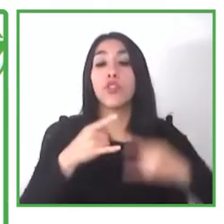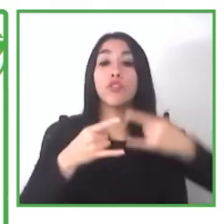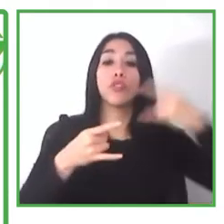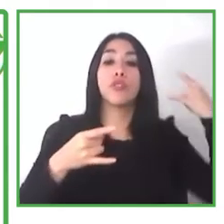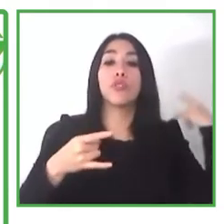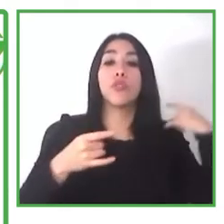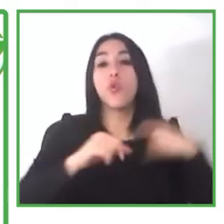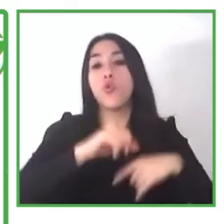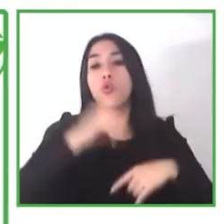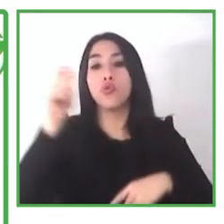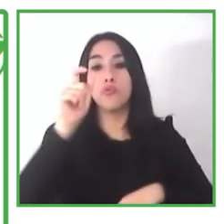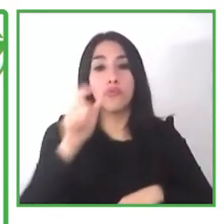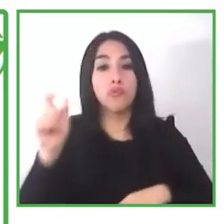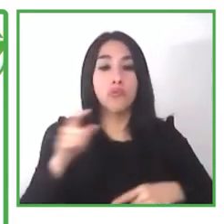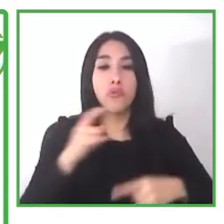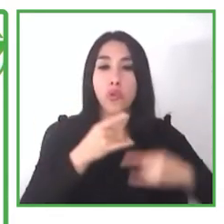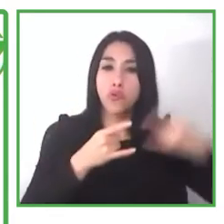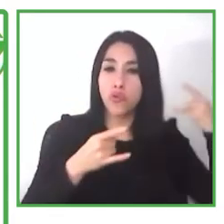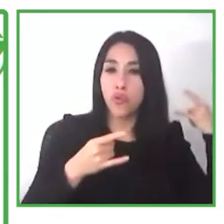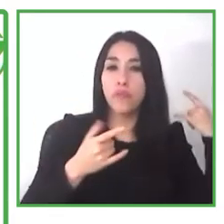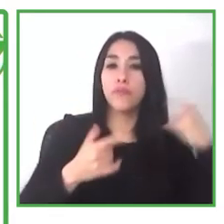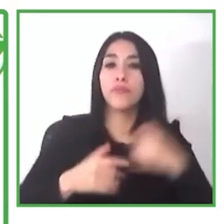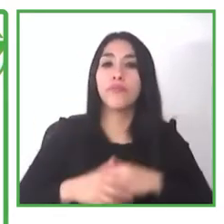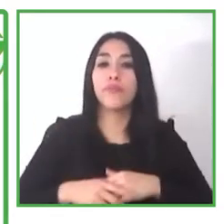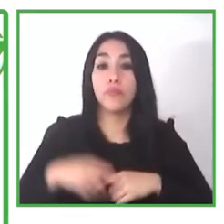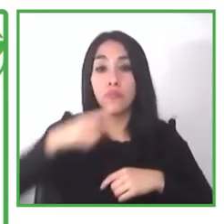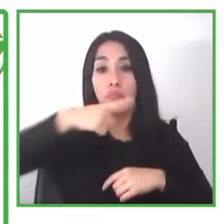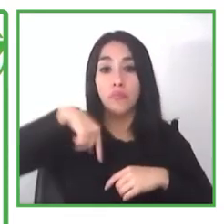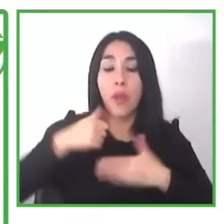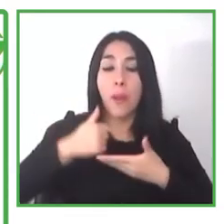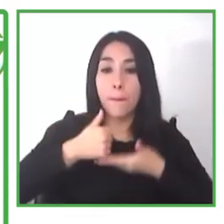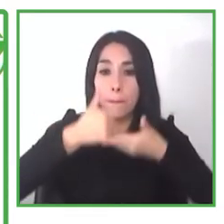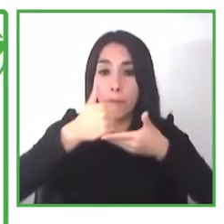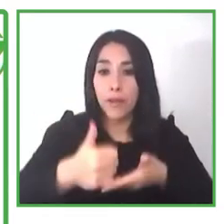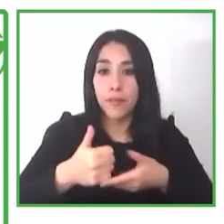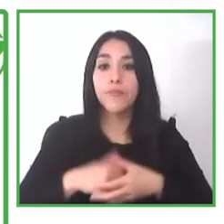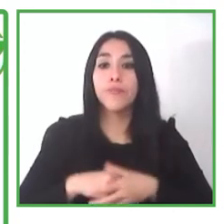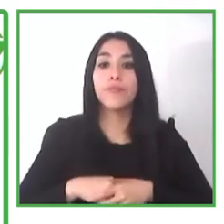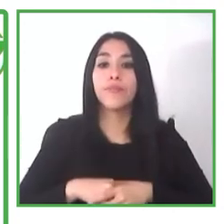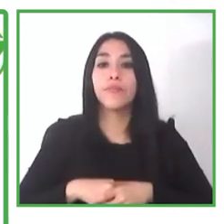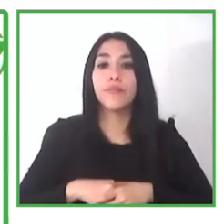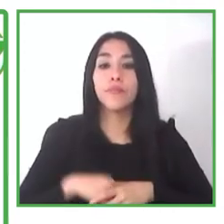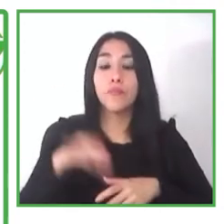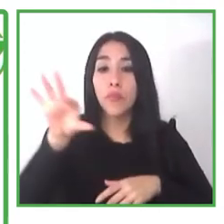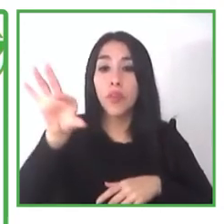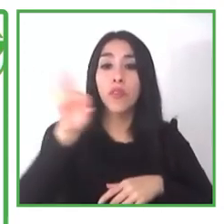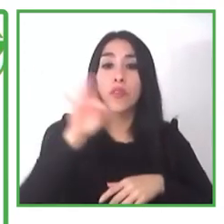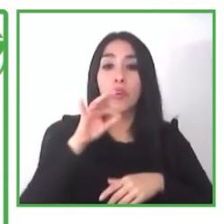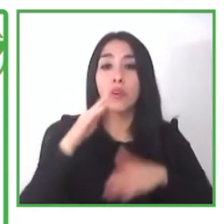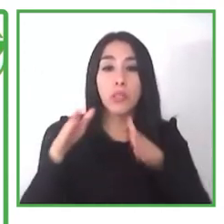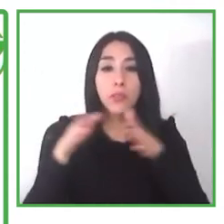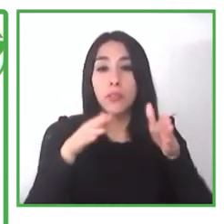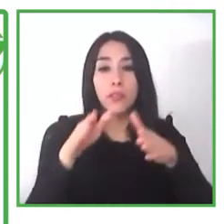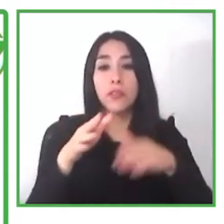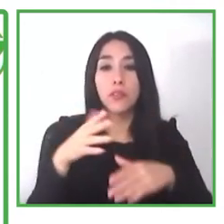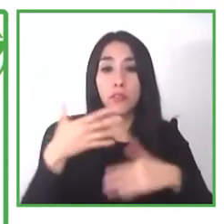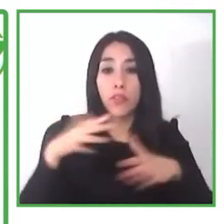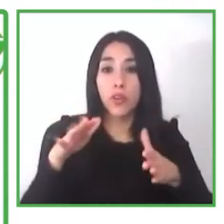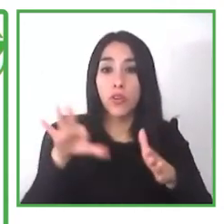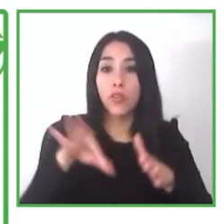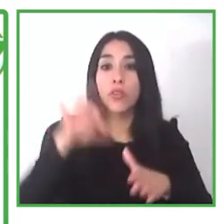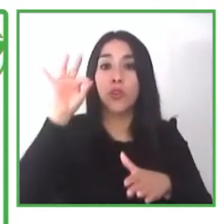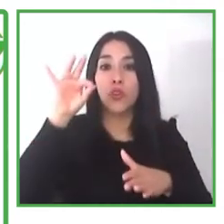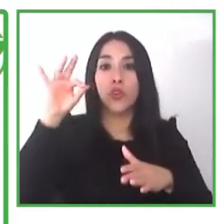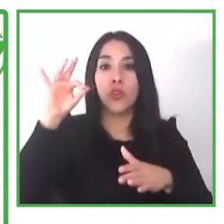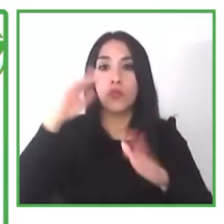achieve their project life regarding work so in these recent days we try to link our